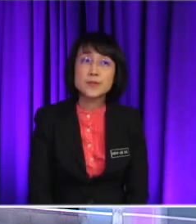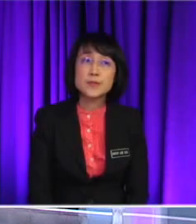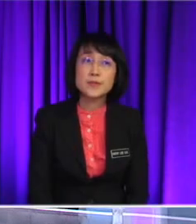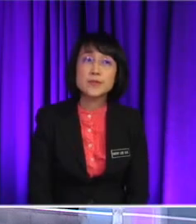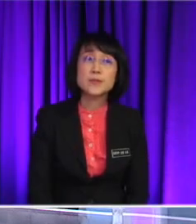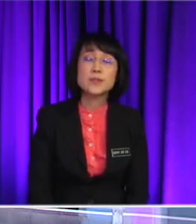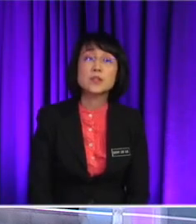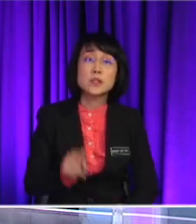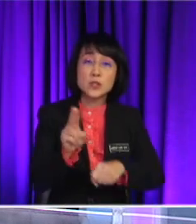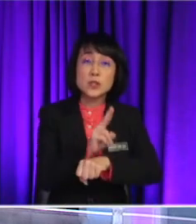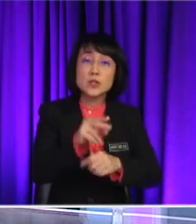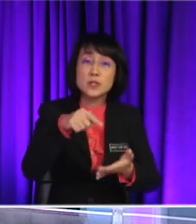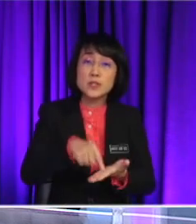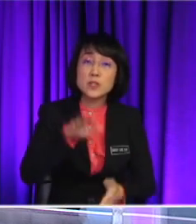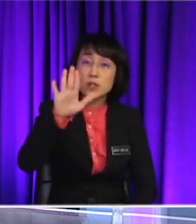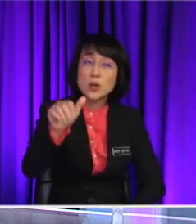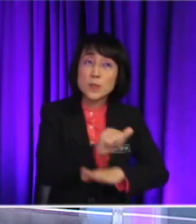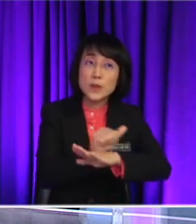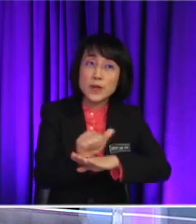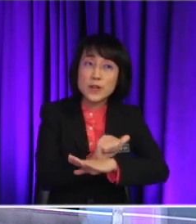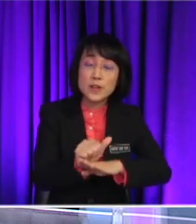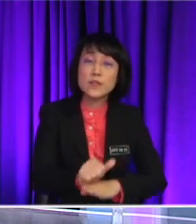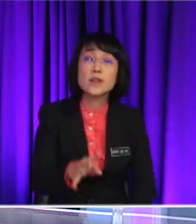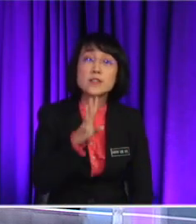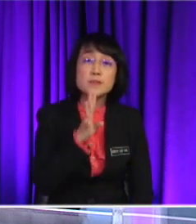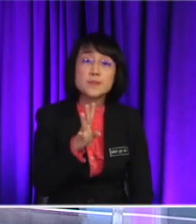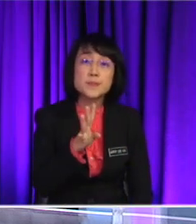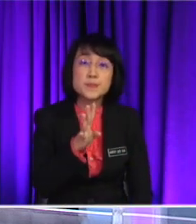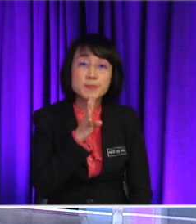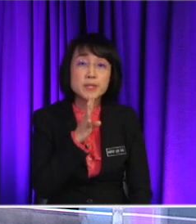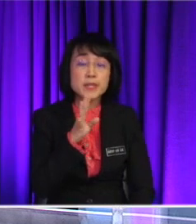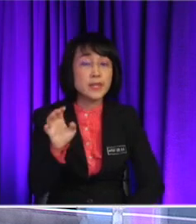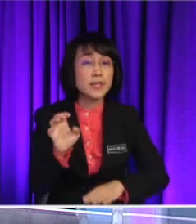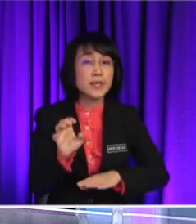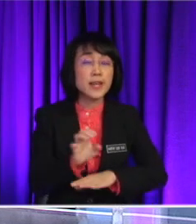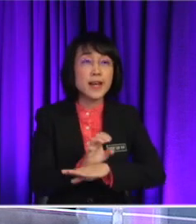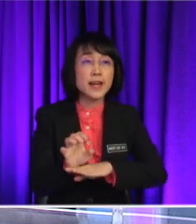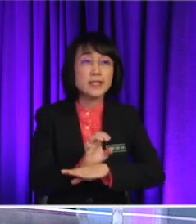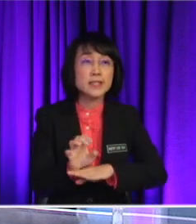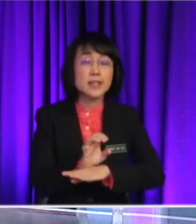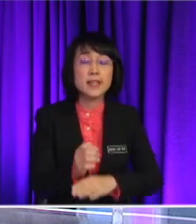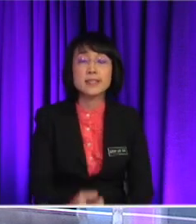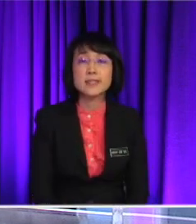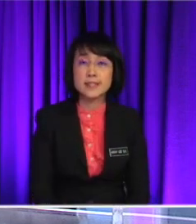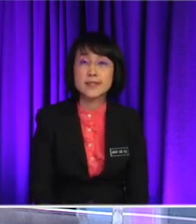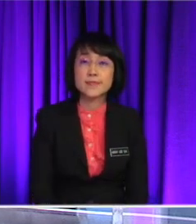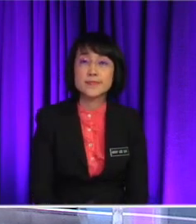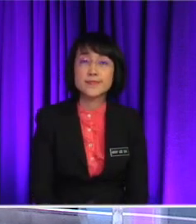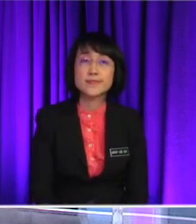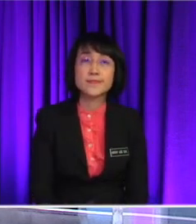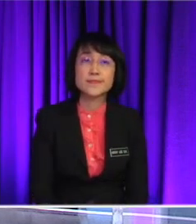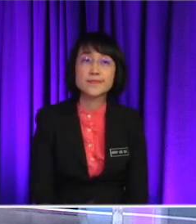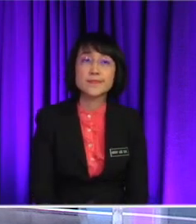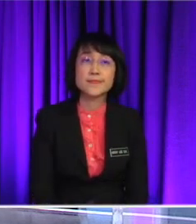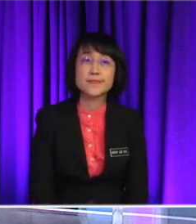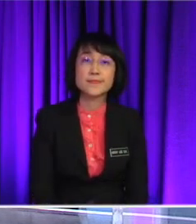use this as your practice for the speaking lesson. Yeah. Speaking. Speaking exercises. And right now, we're to take a short break. Back to you after this on